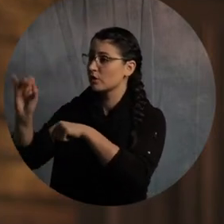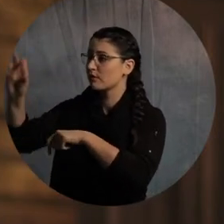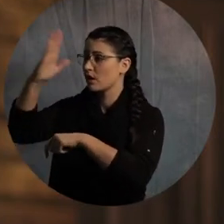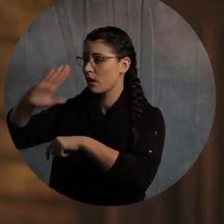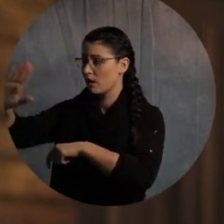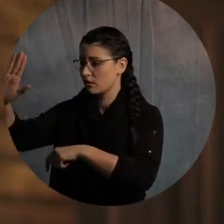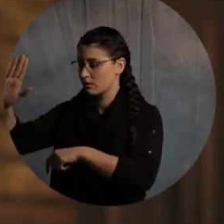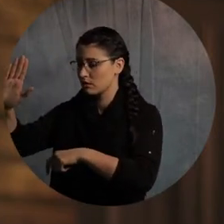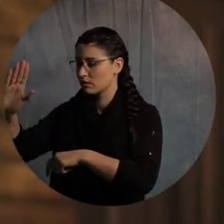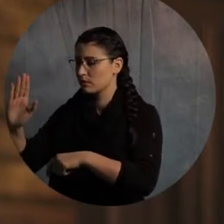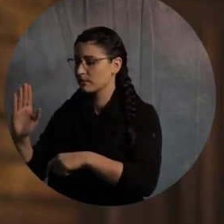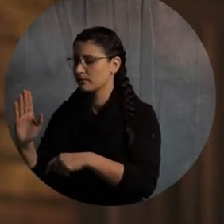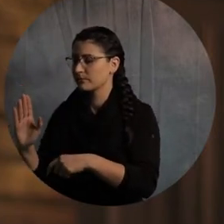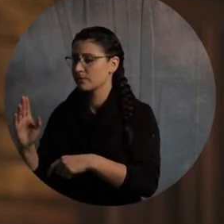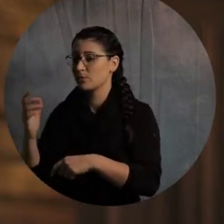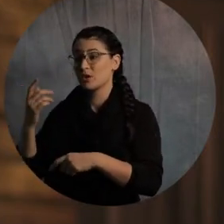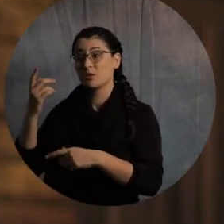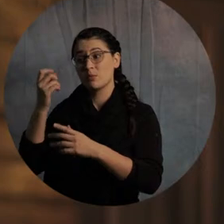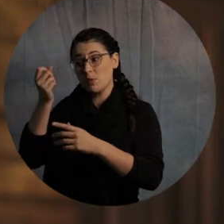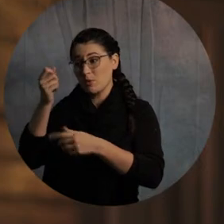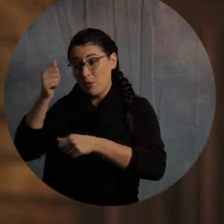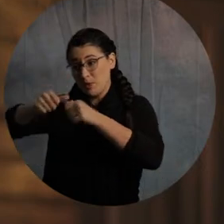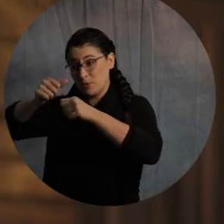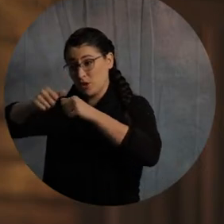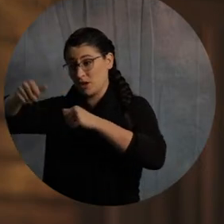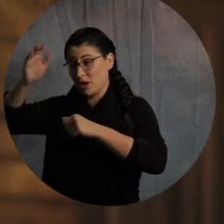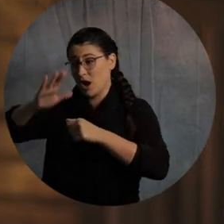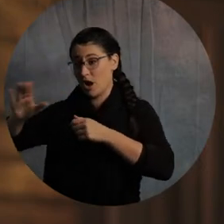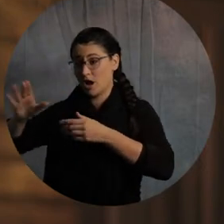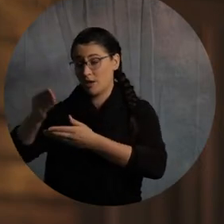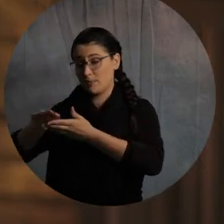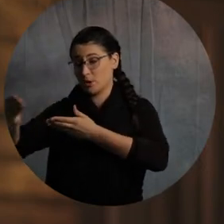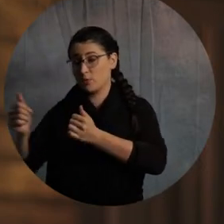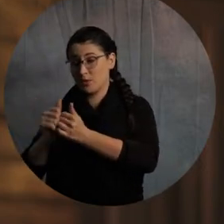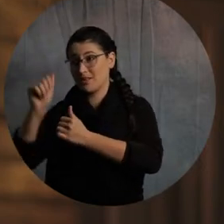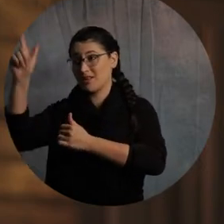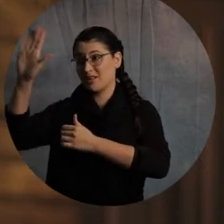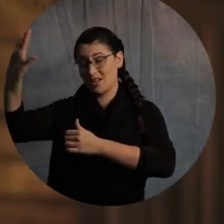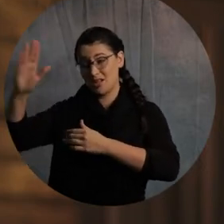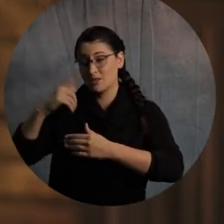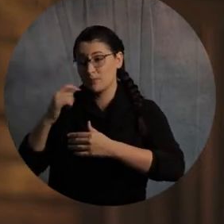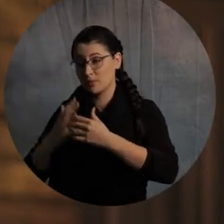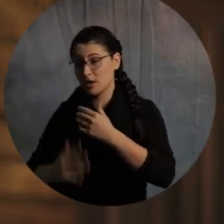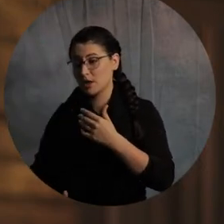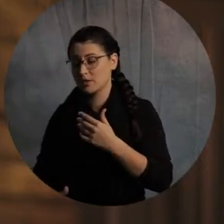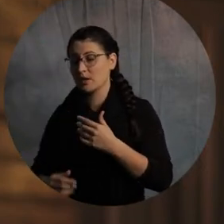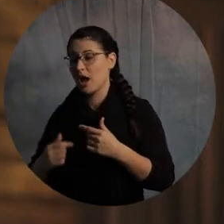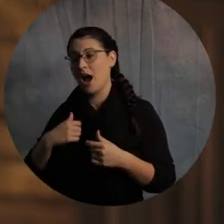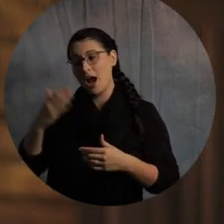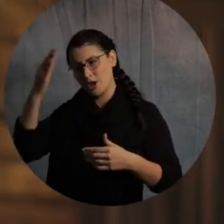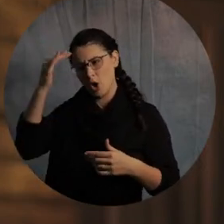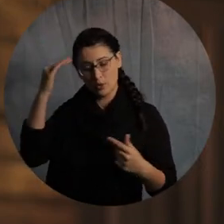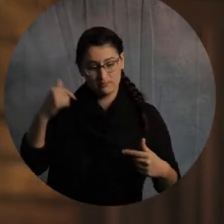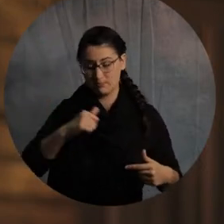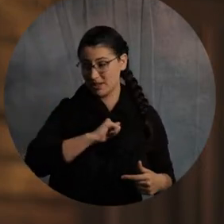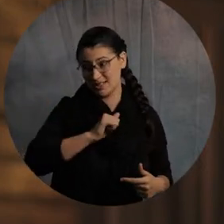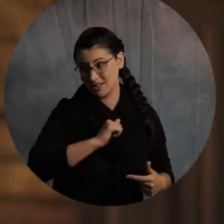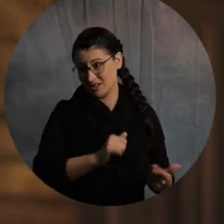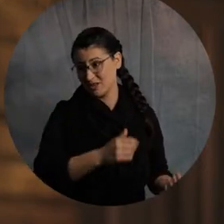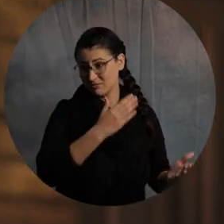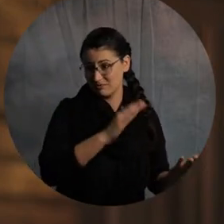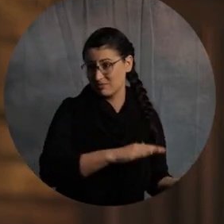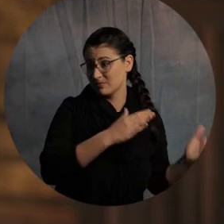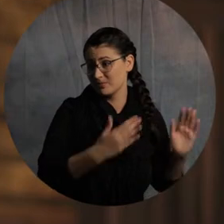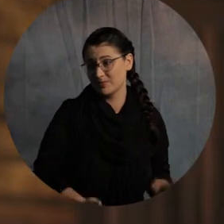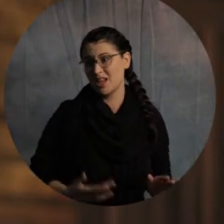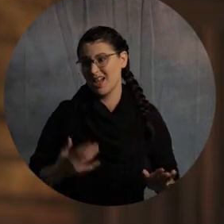which he obtained with his own blood. I know that after my departure, fierce wolves will come in among you, not sparing